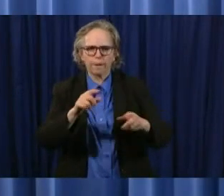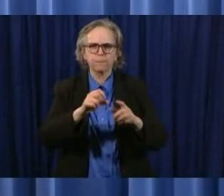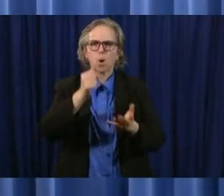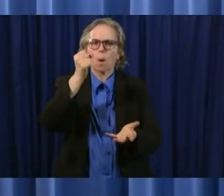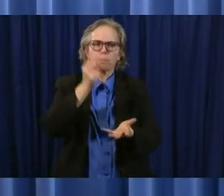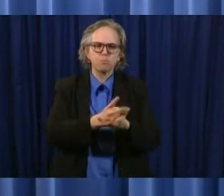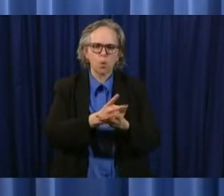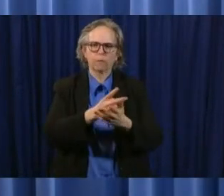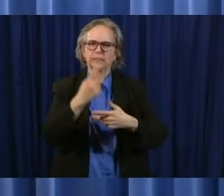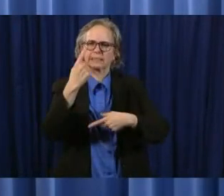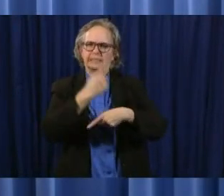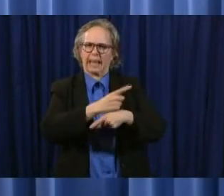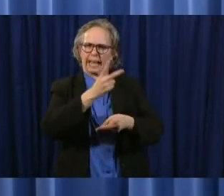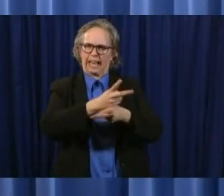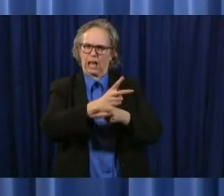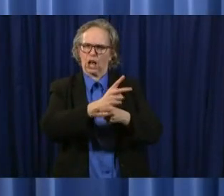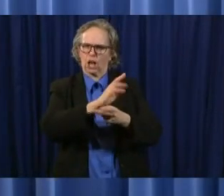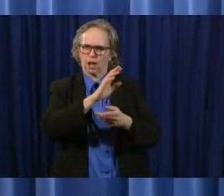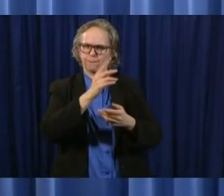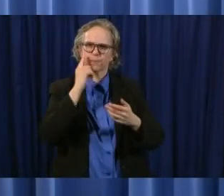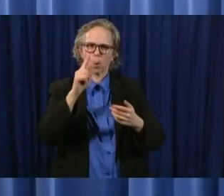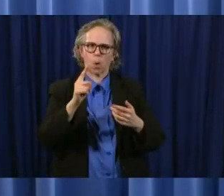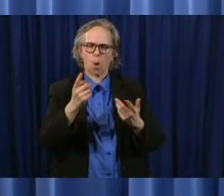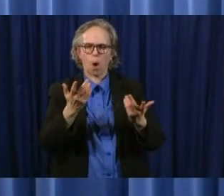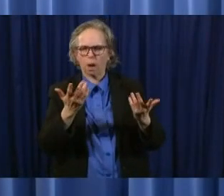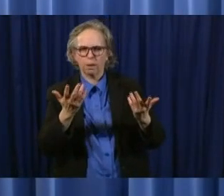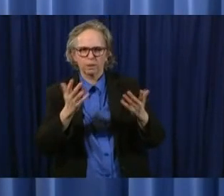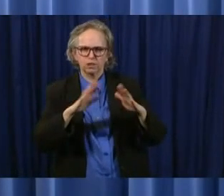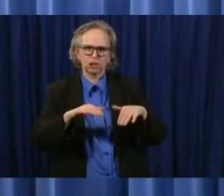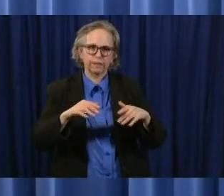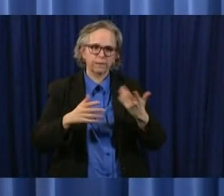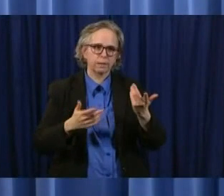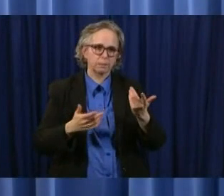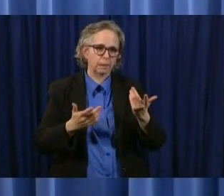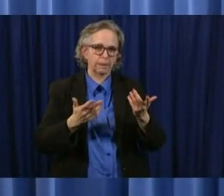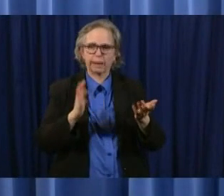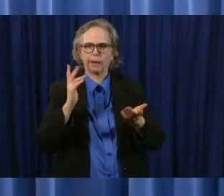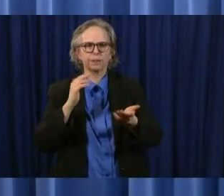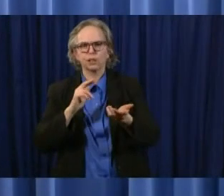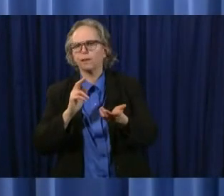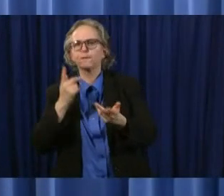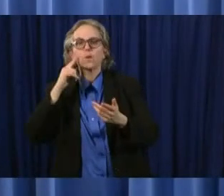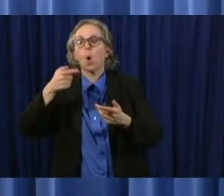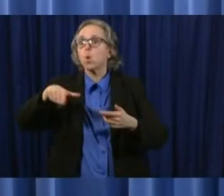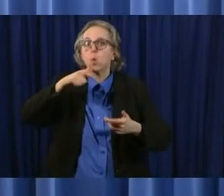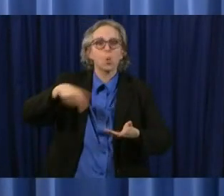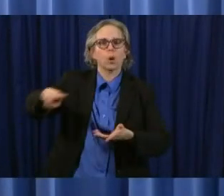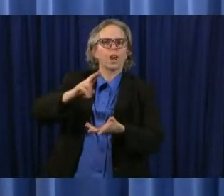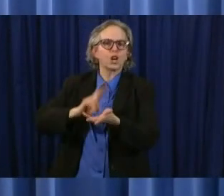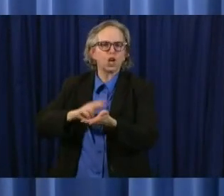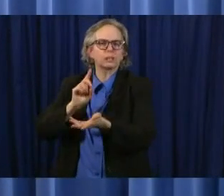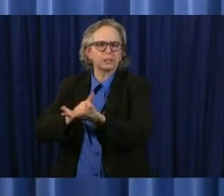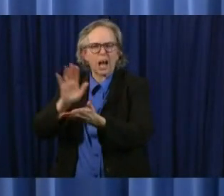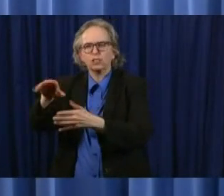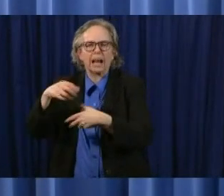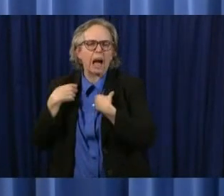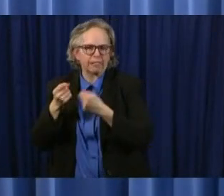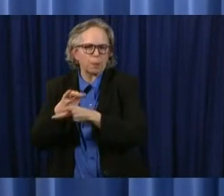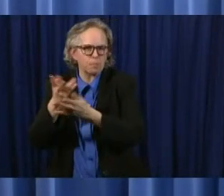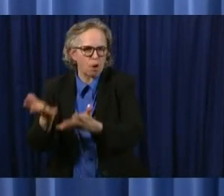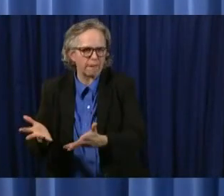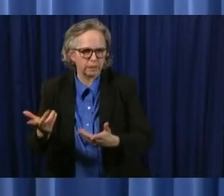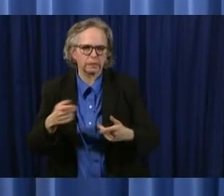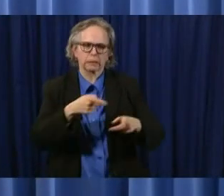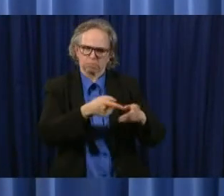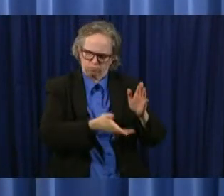first responders our medical community so they could be sure to continue to work and what we did there is